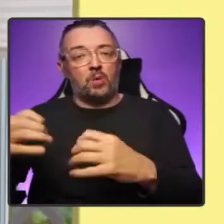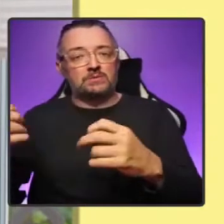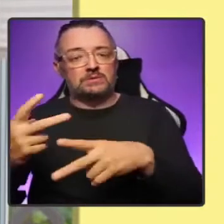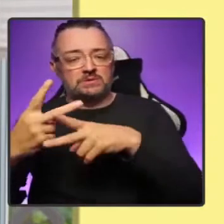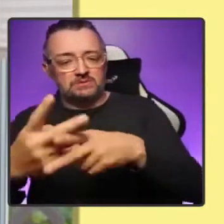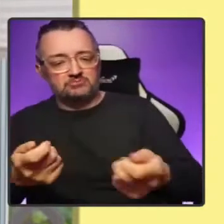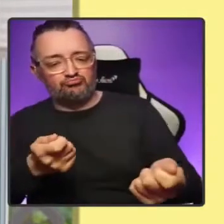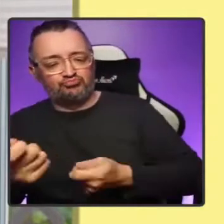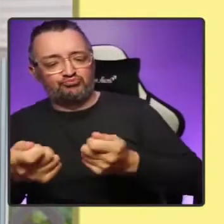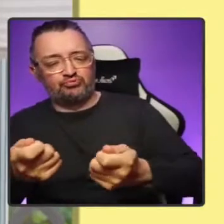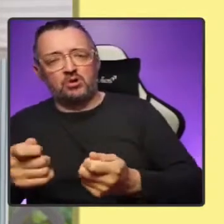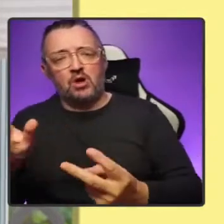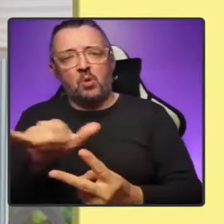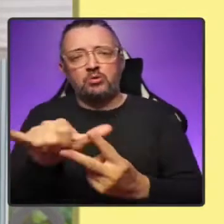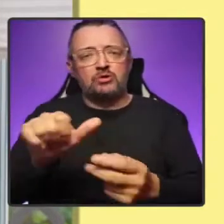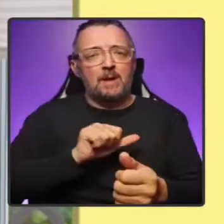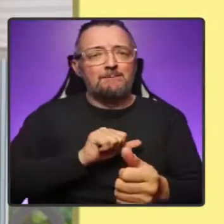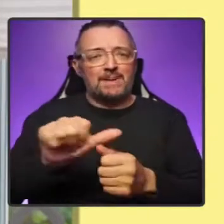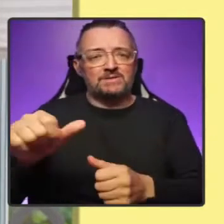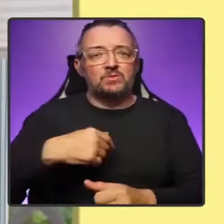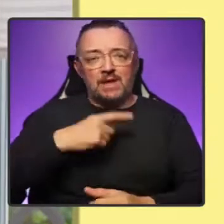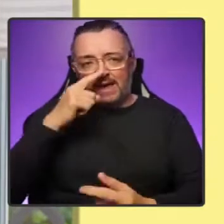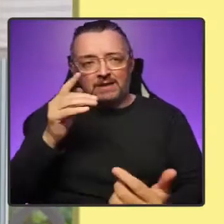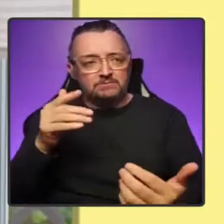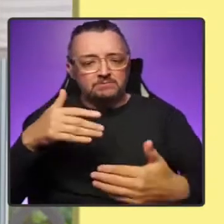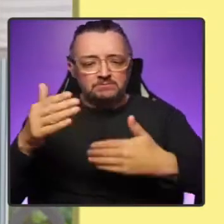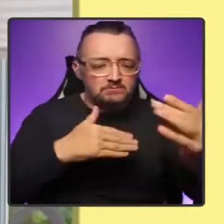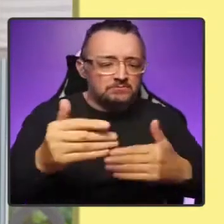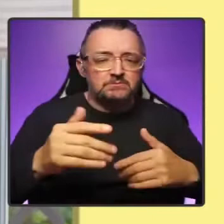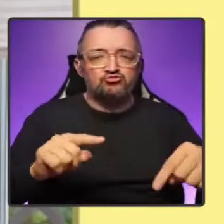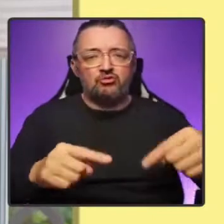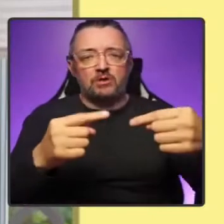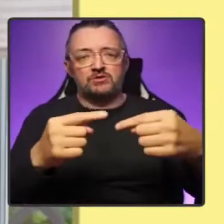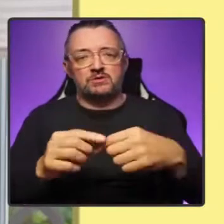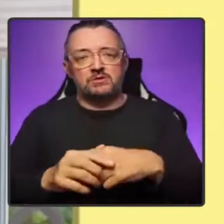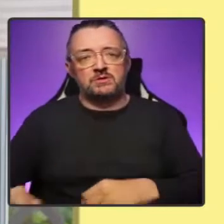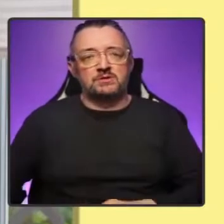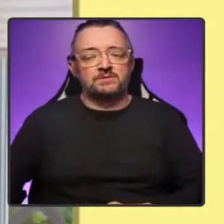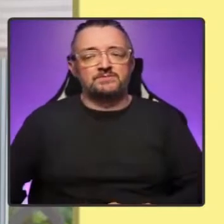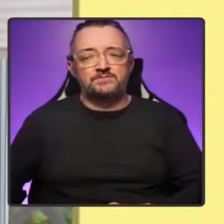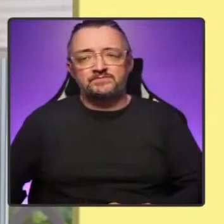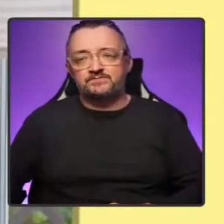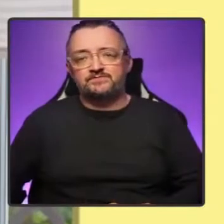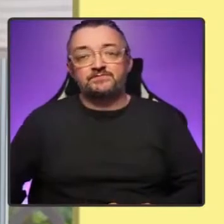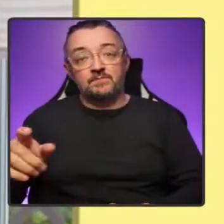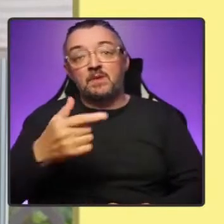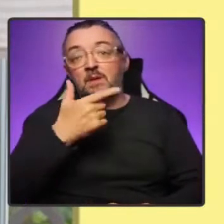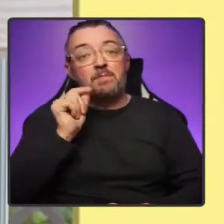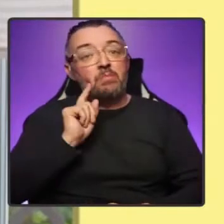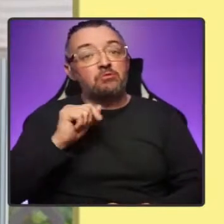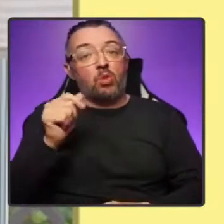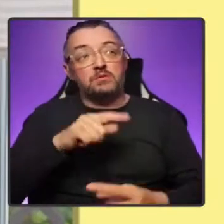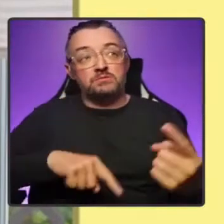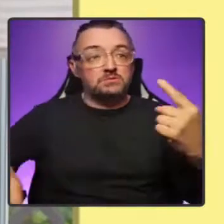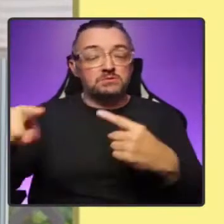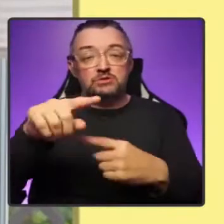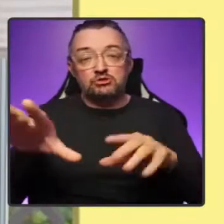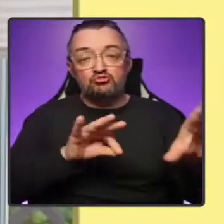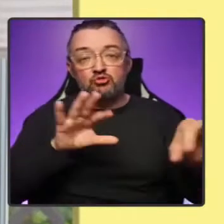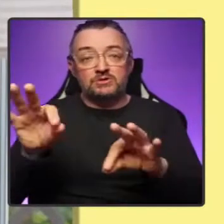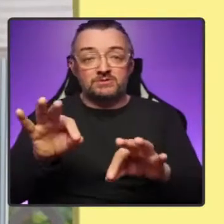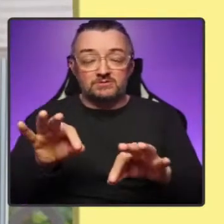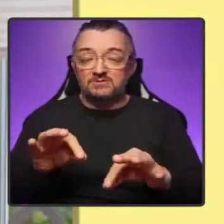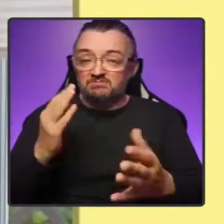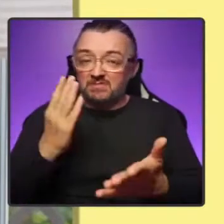best to meet these challenges? The choice facing people in Scotland has never been clearer. A